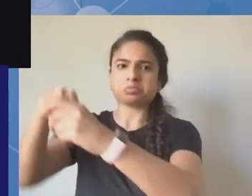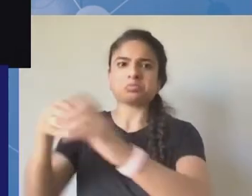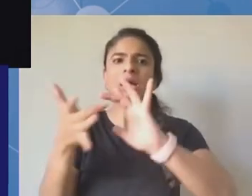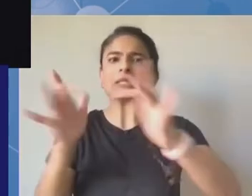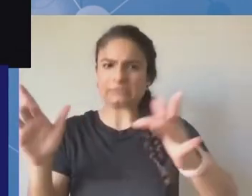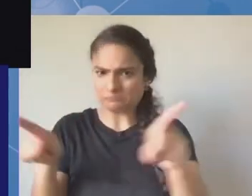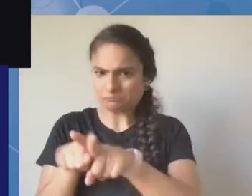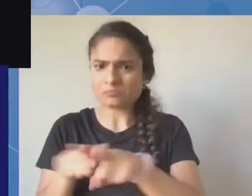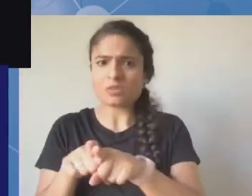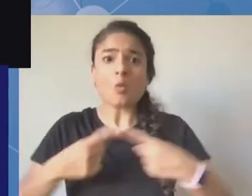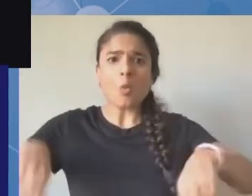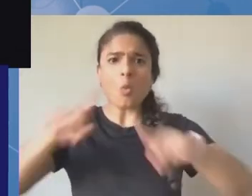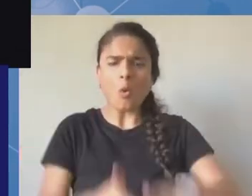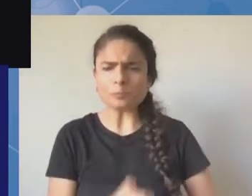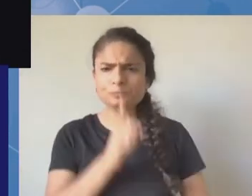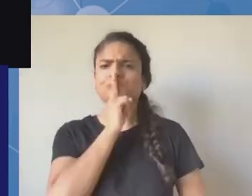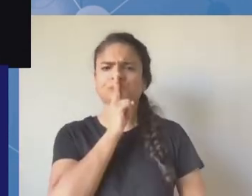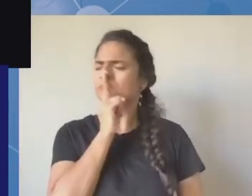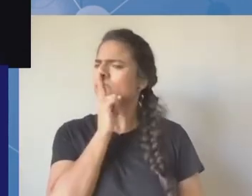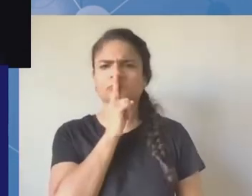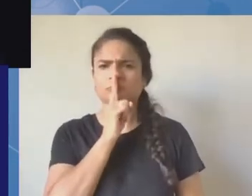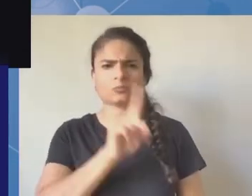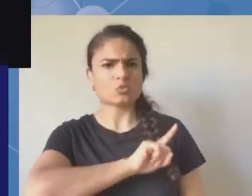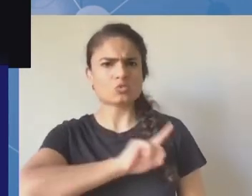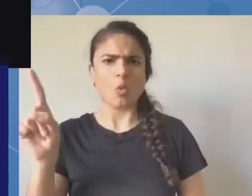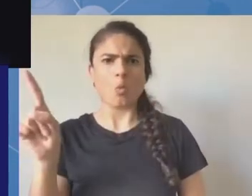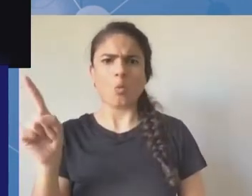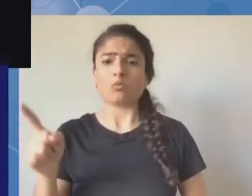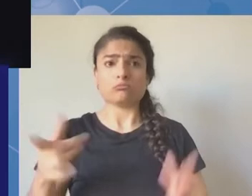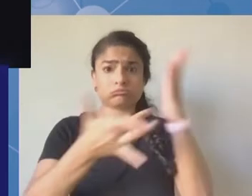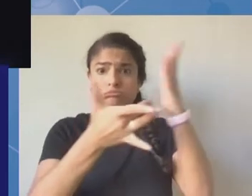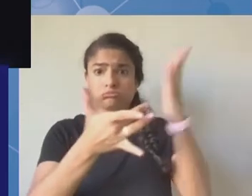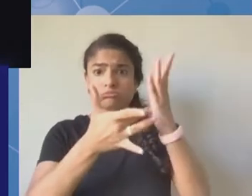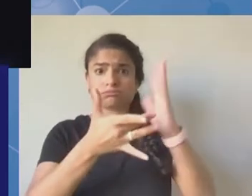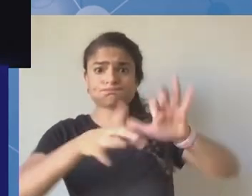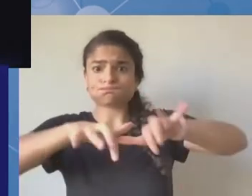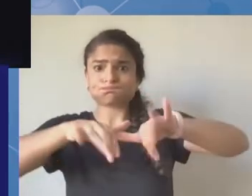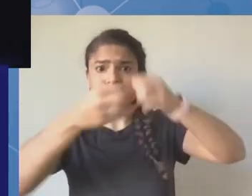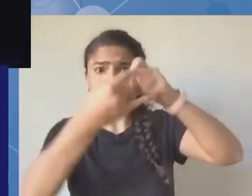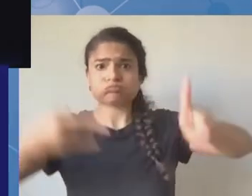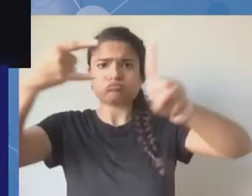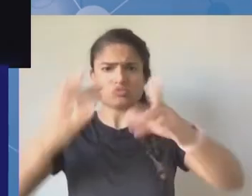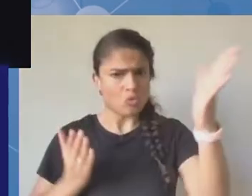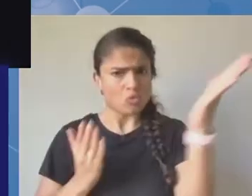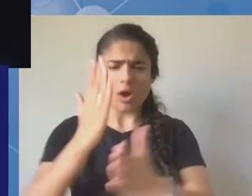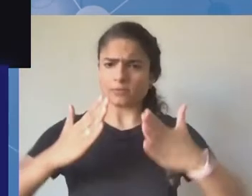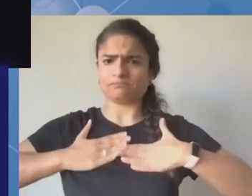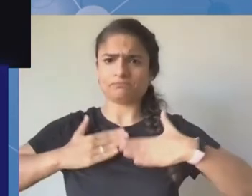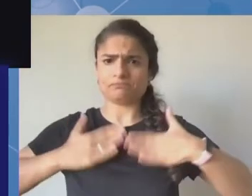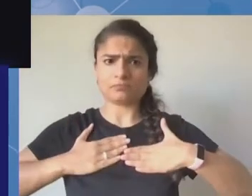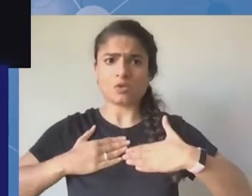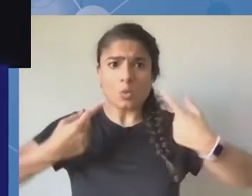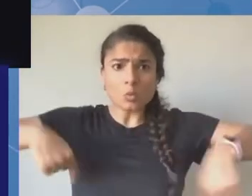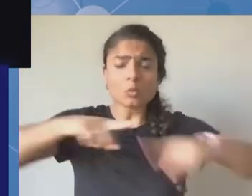and why do we still lack inclusion? I am a testimony of the power of the internet, its might as well as its fragility. I have been